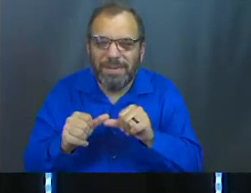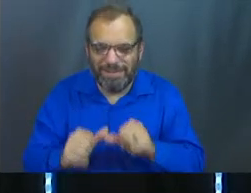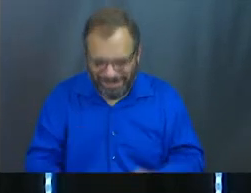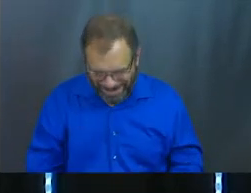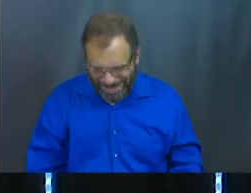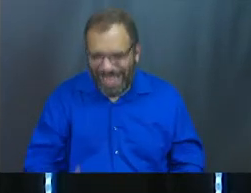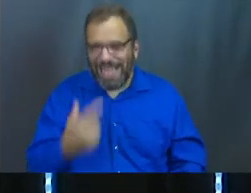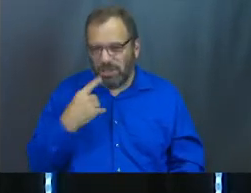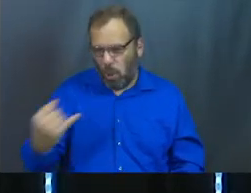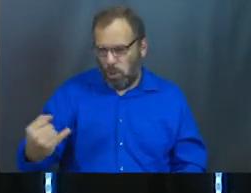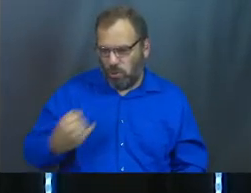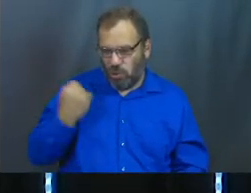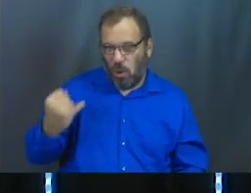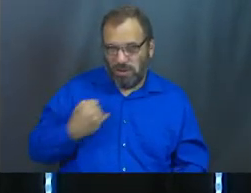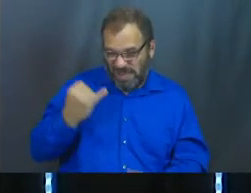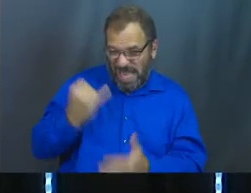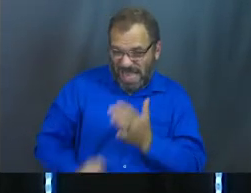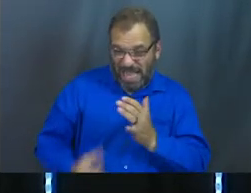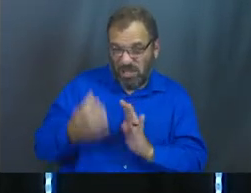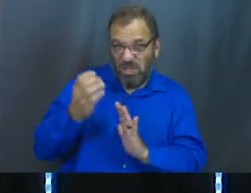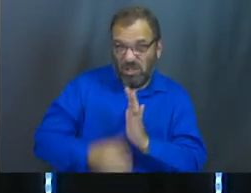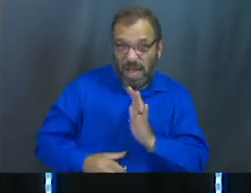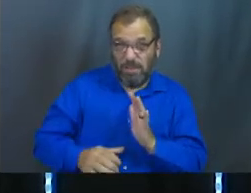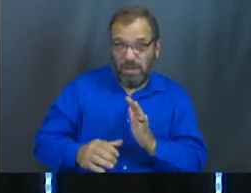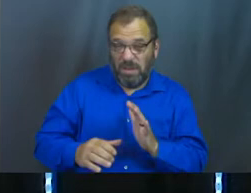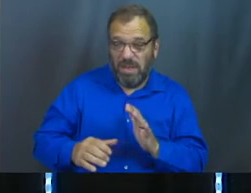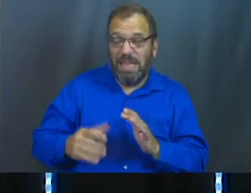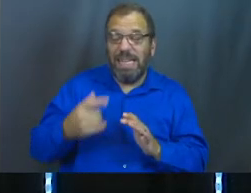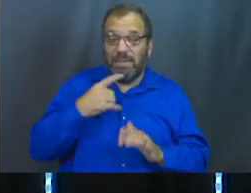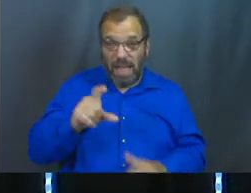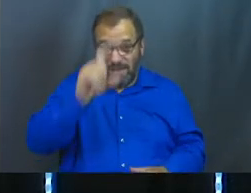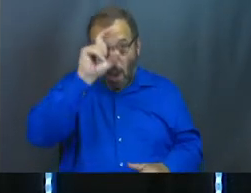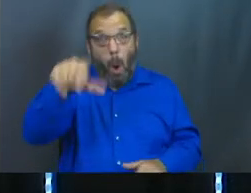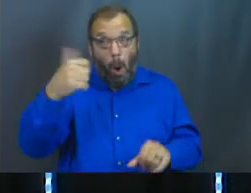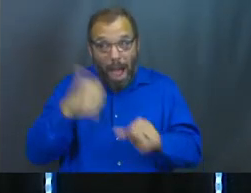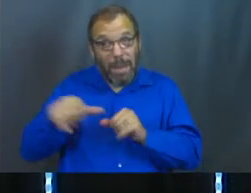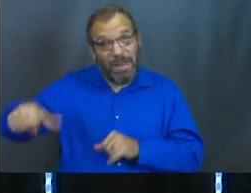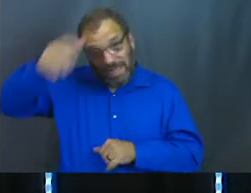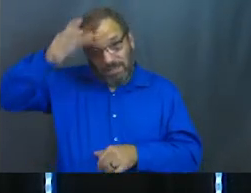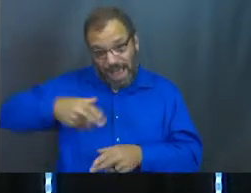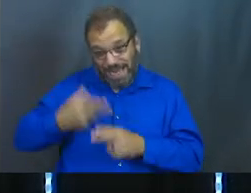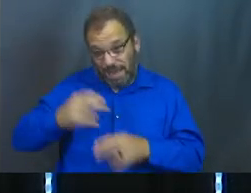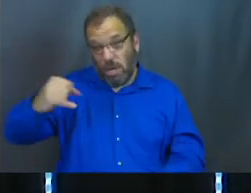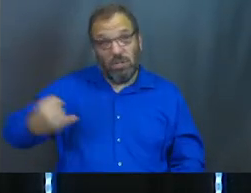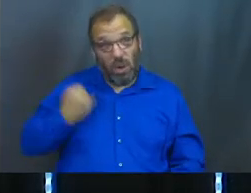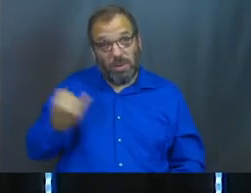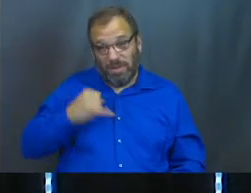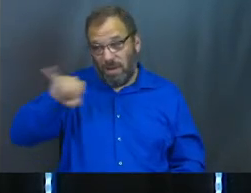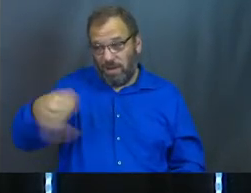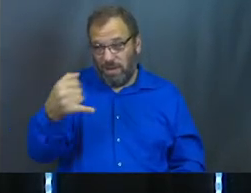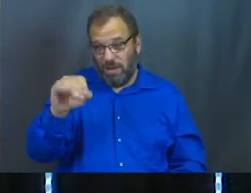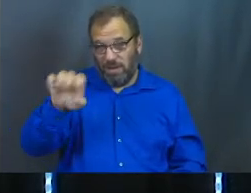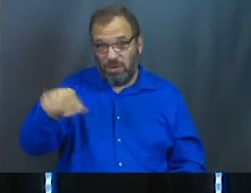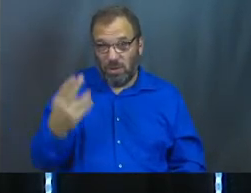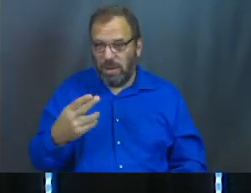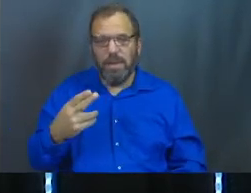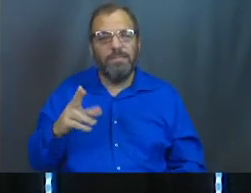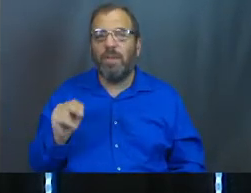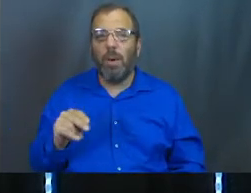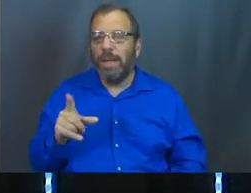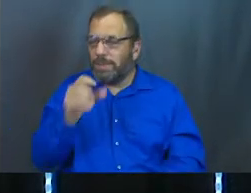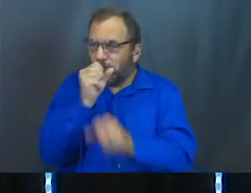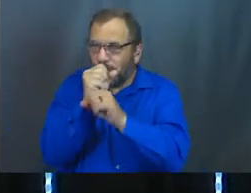He told Joseph in the last chapter that he would tell Pharaoh about him. And did he? No.